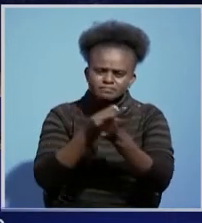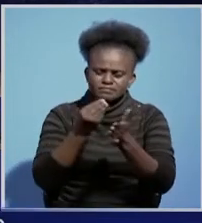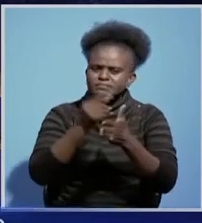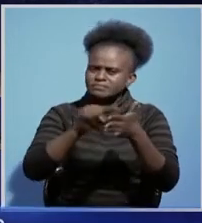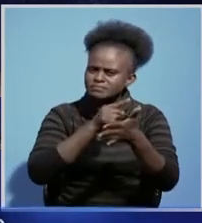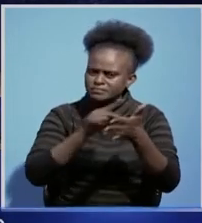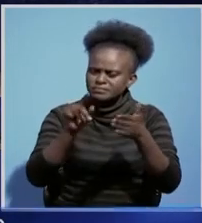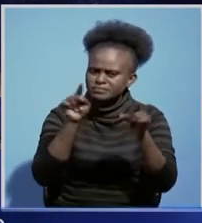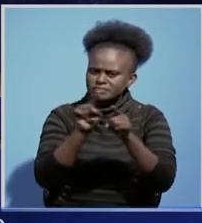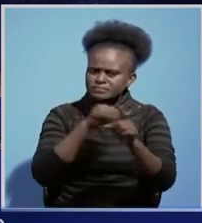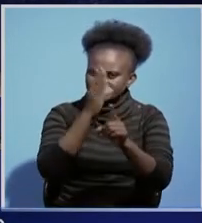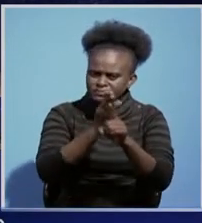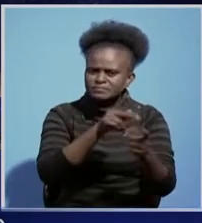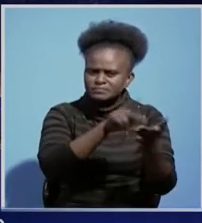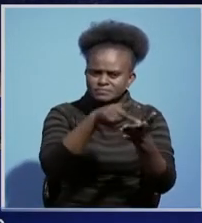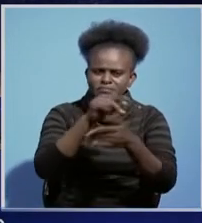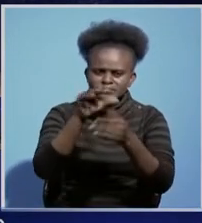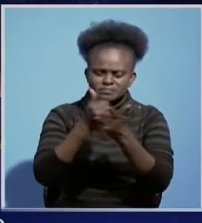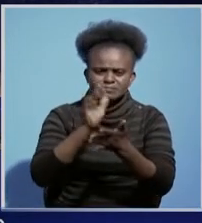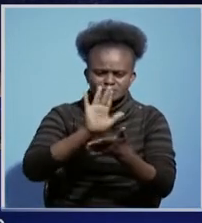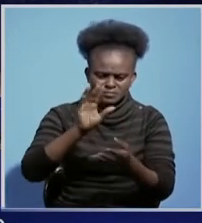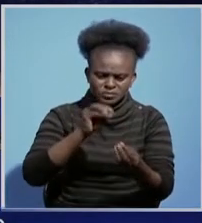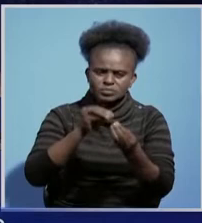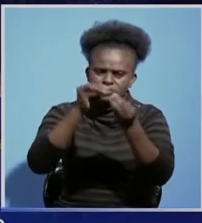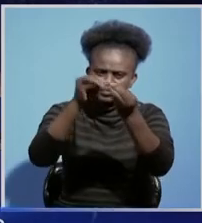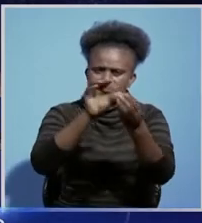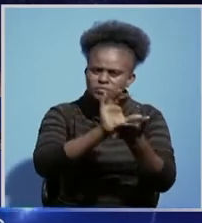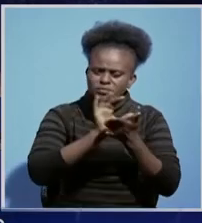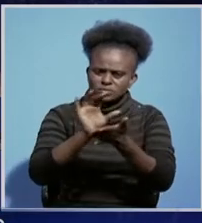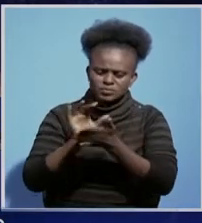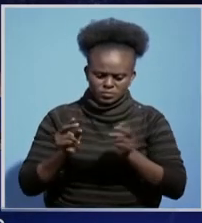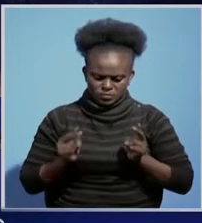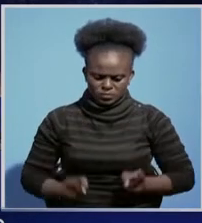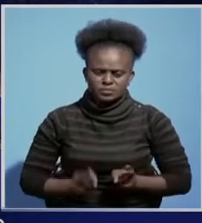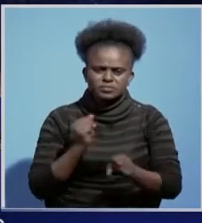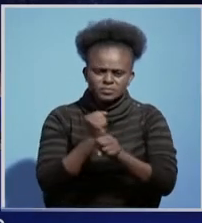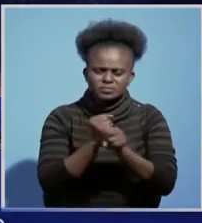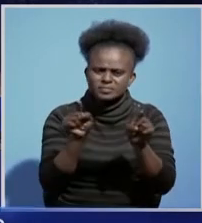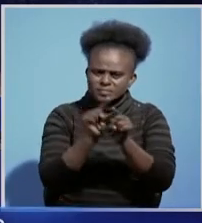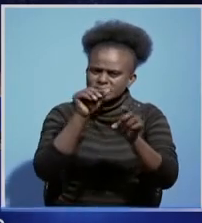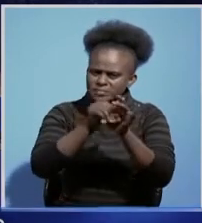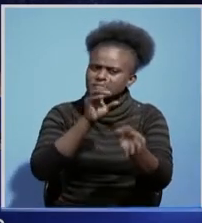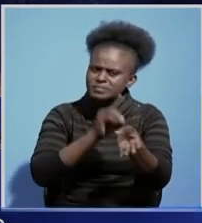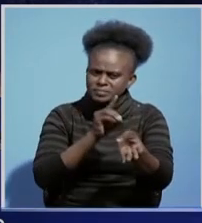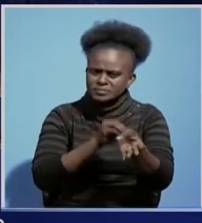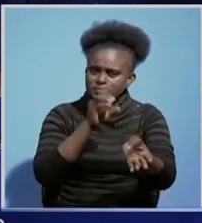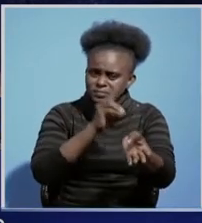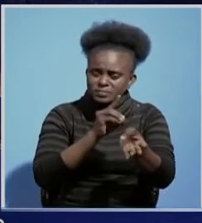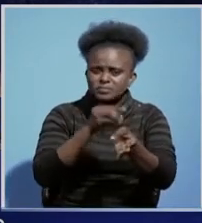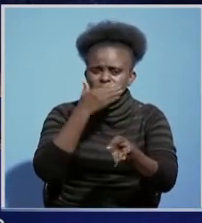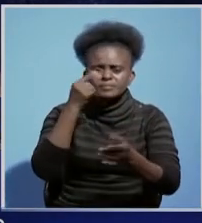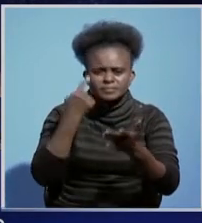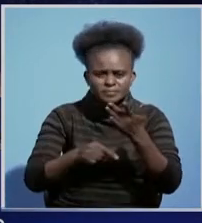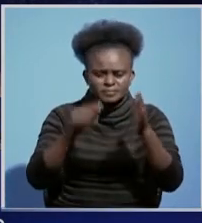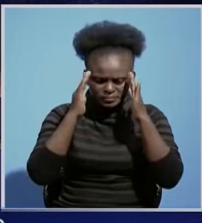that will go towards dismantling of the accumulated debt for health health workers including doctors. He says doctors should remain